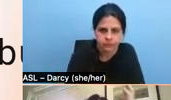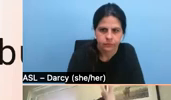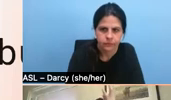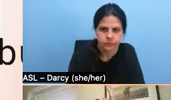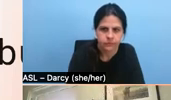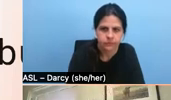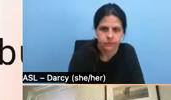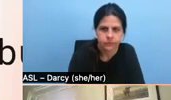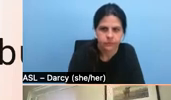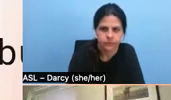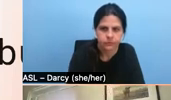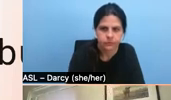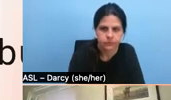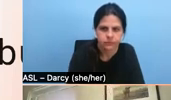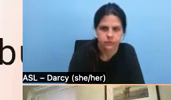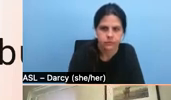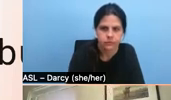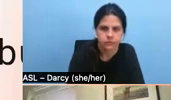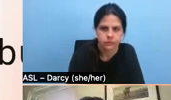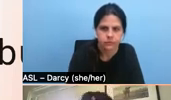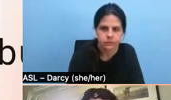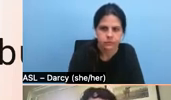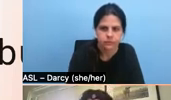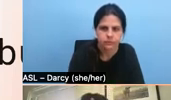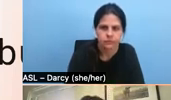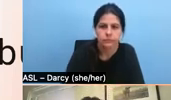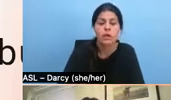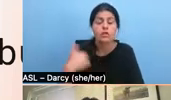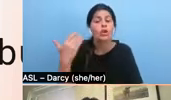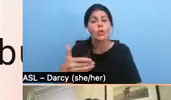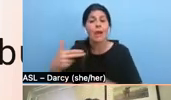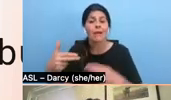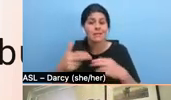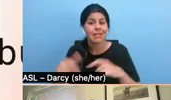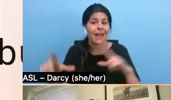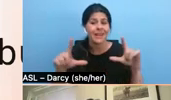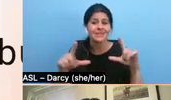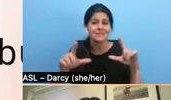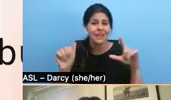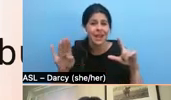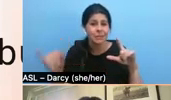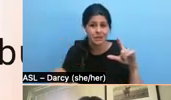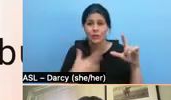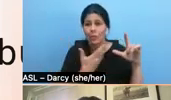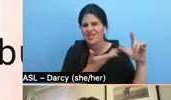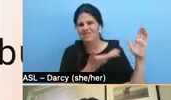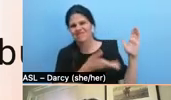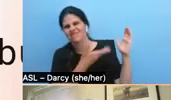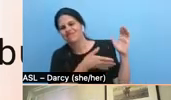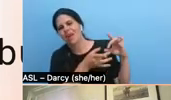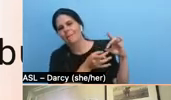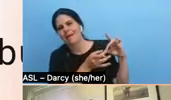so here's something, as I mentioned, budgeting about, uh, for your values, um,